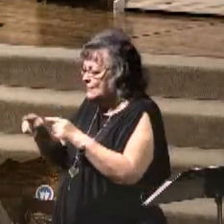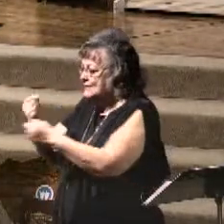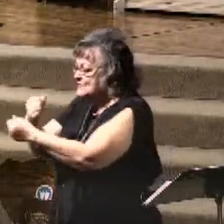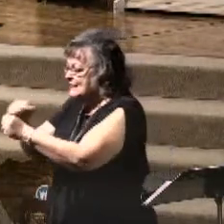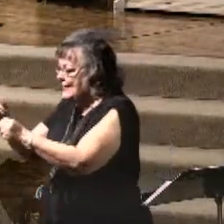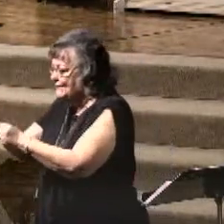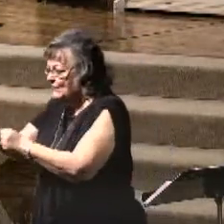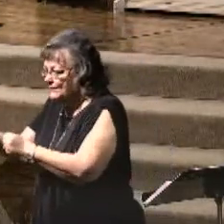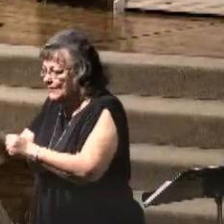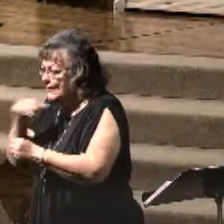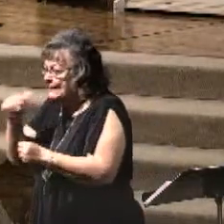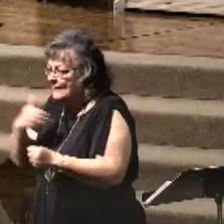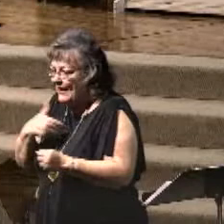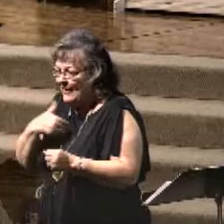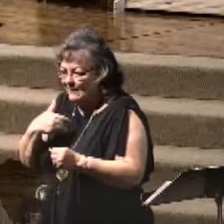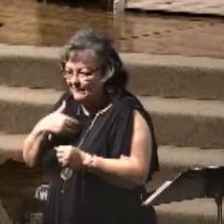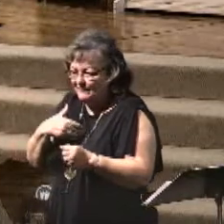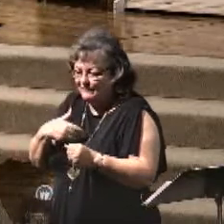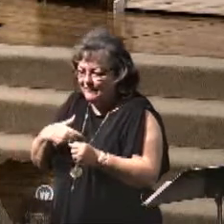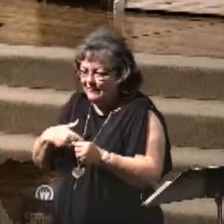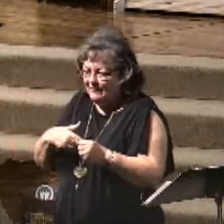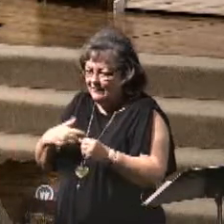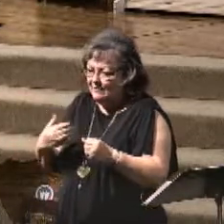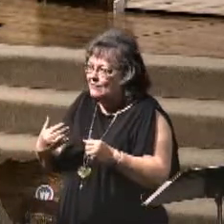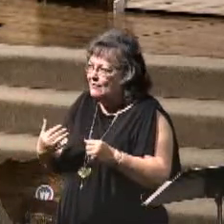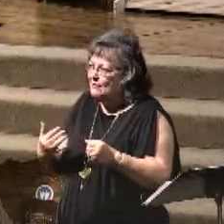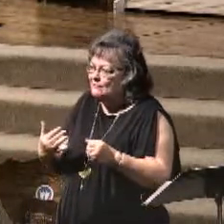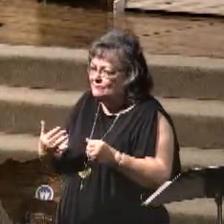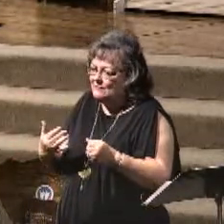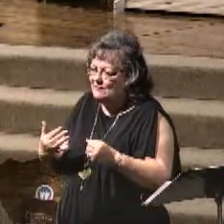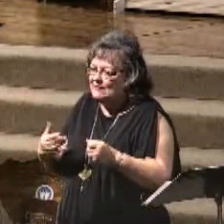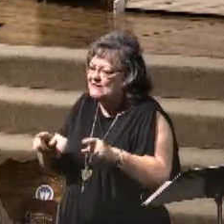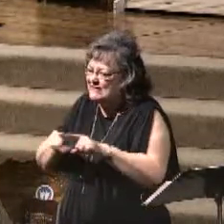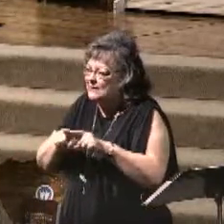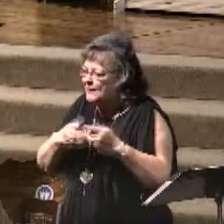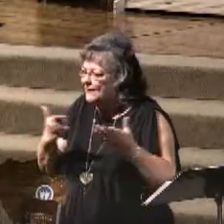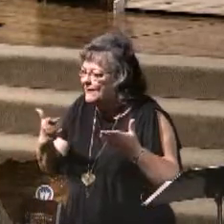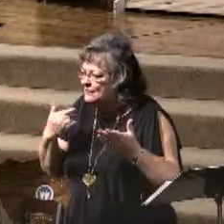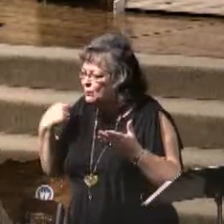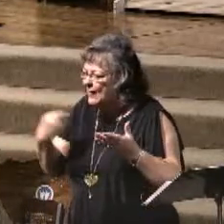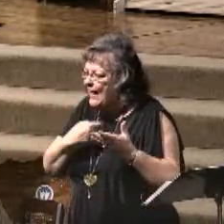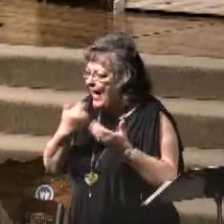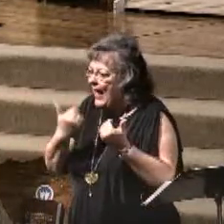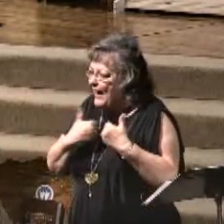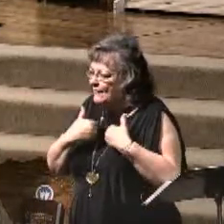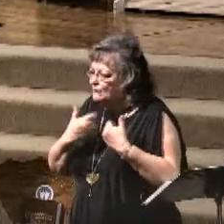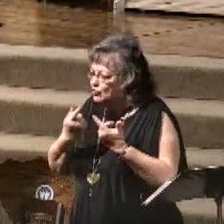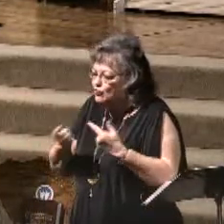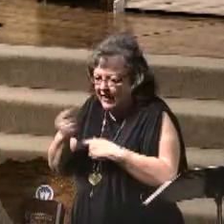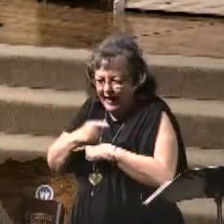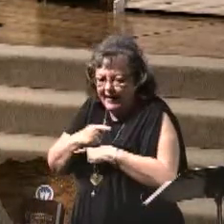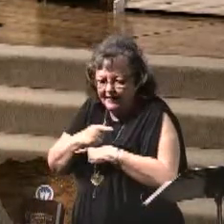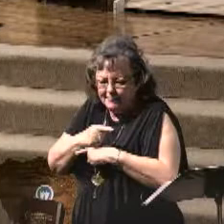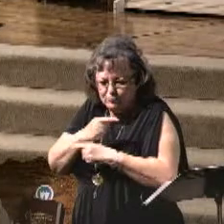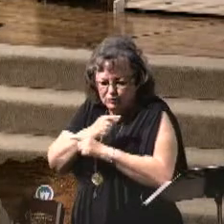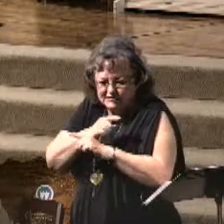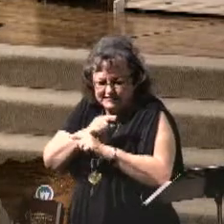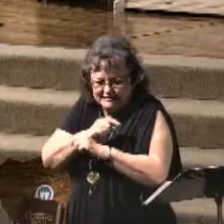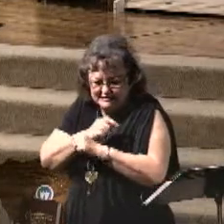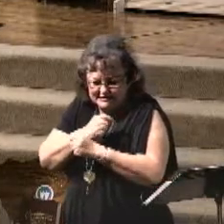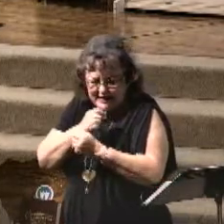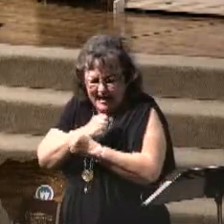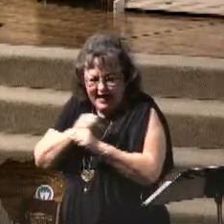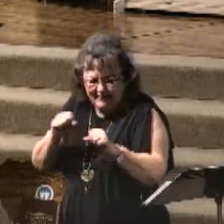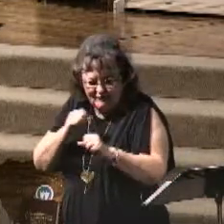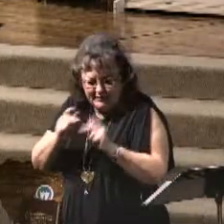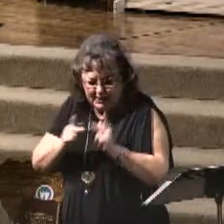They didn't have the fire and all that, the equipment and the trucks there, and it all happened so quickly. And they were